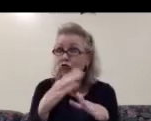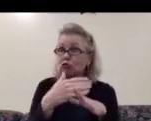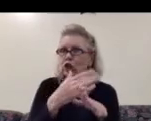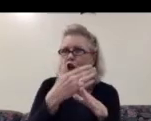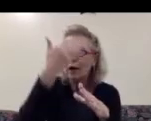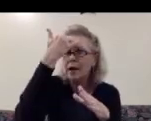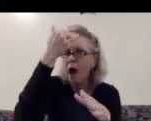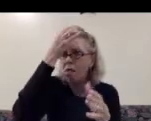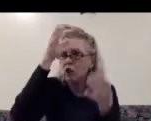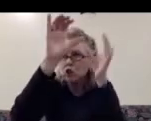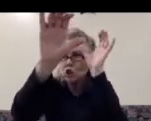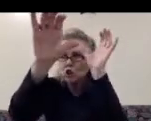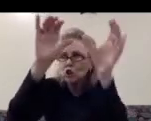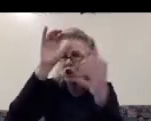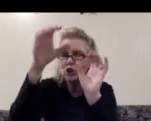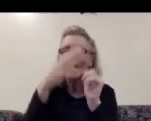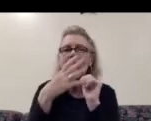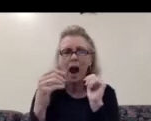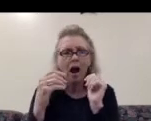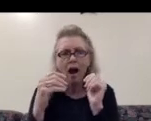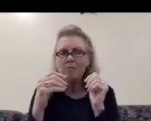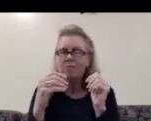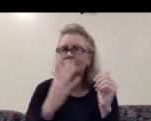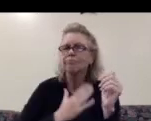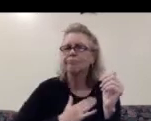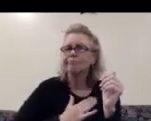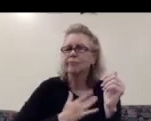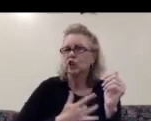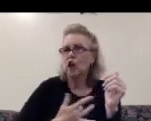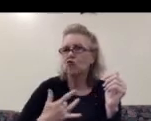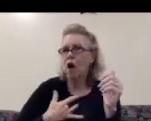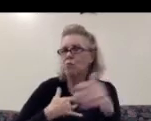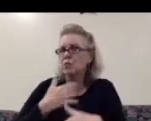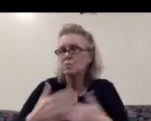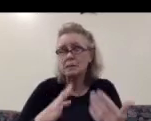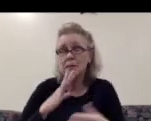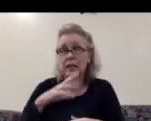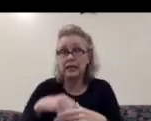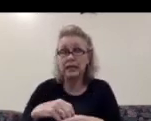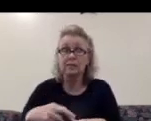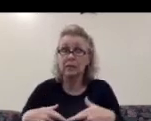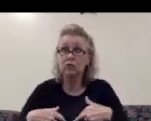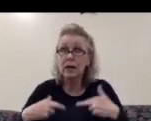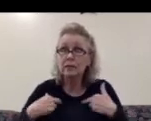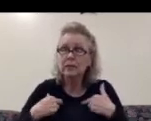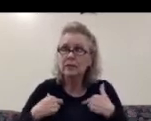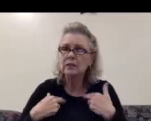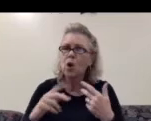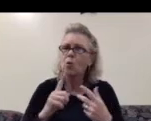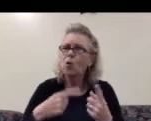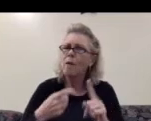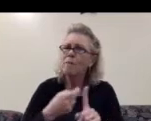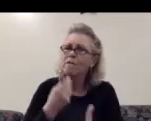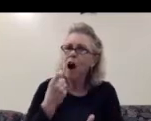and always about the generosity. I mean, being in a residency where you come from